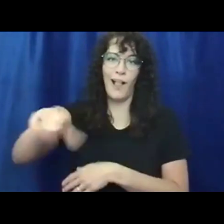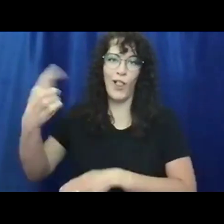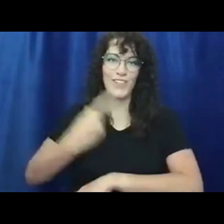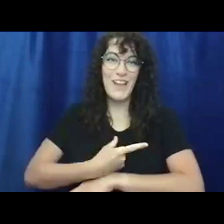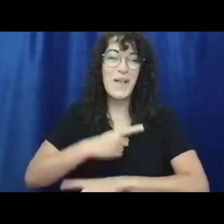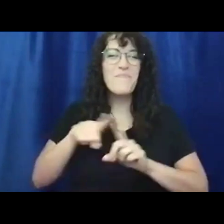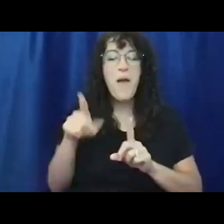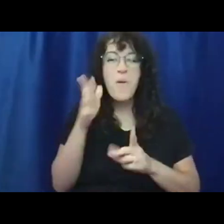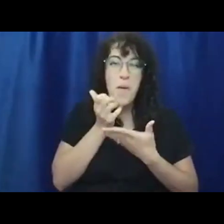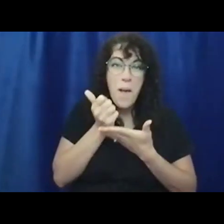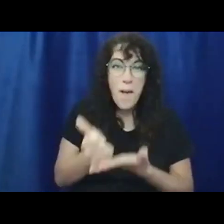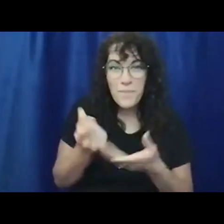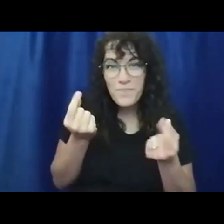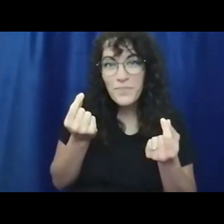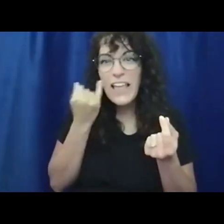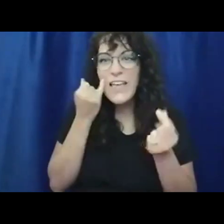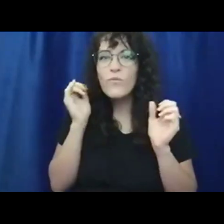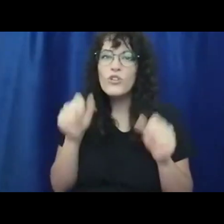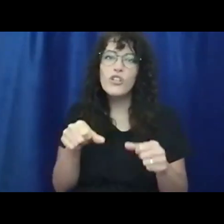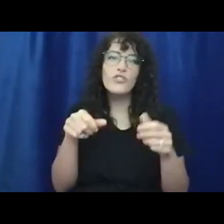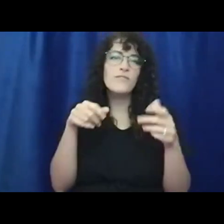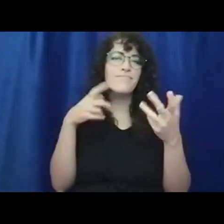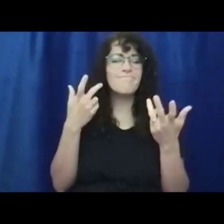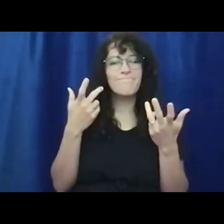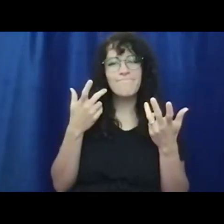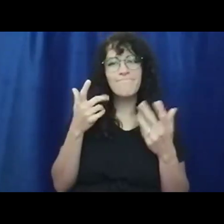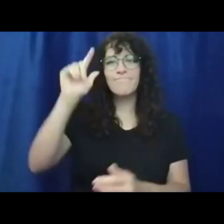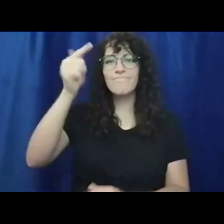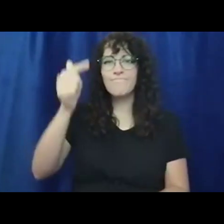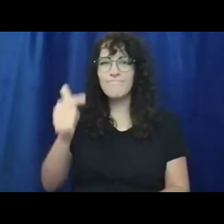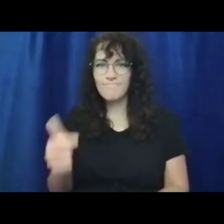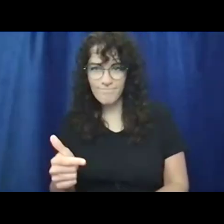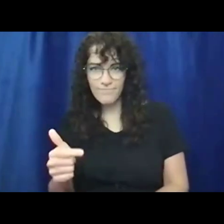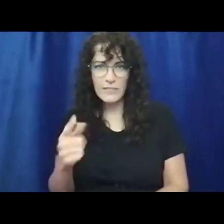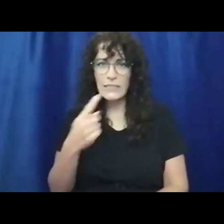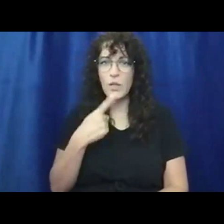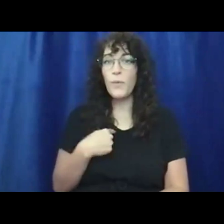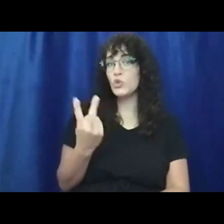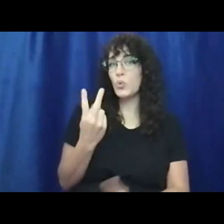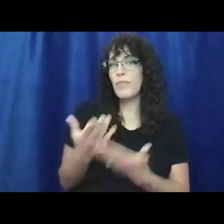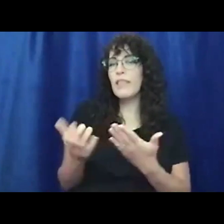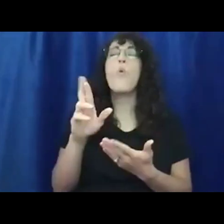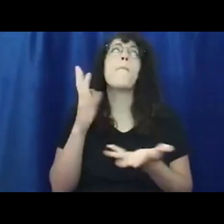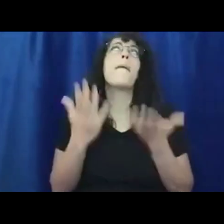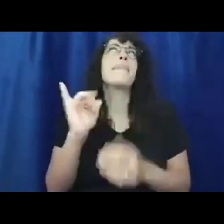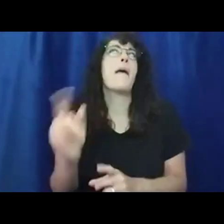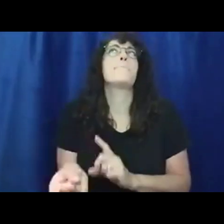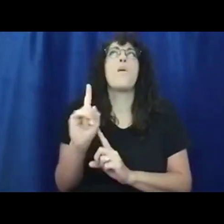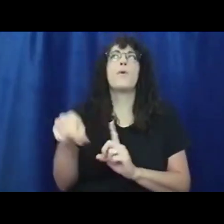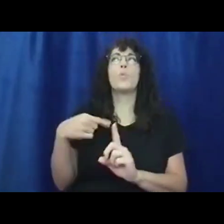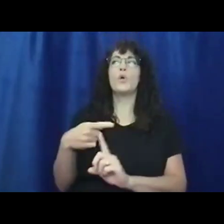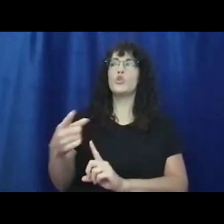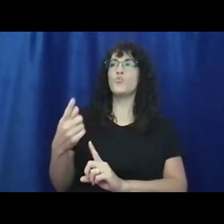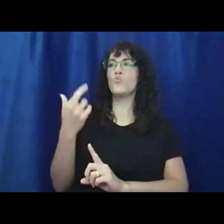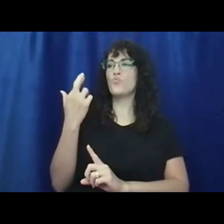helpful. And if we could just kind of go down the line, can you give me just two things that you felt, or just tell me the moment where you were like, I,